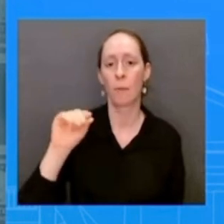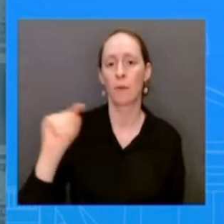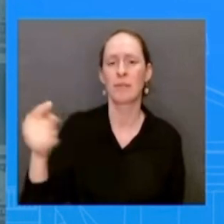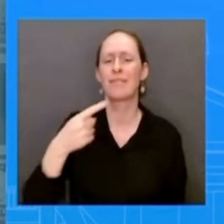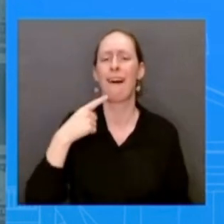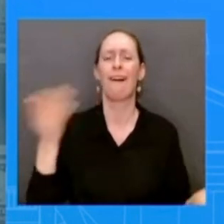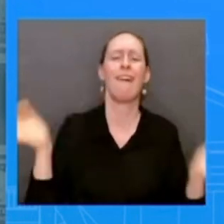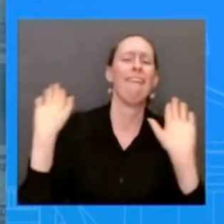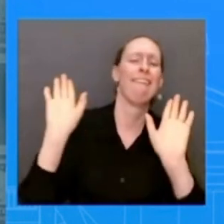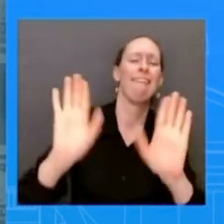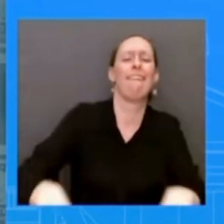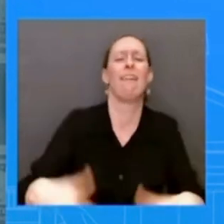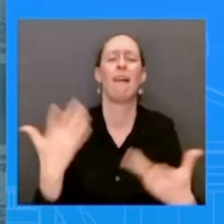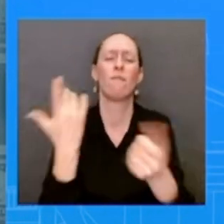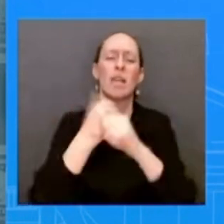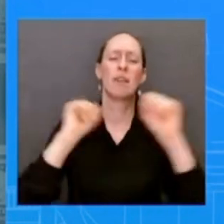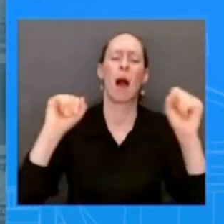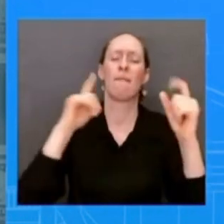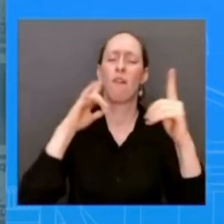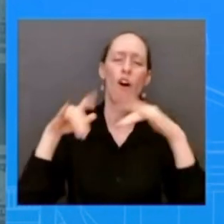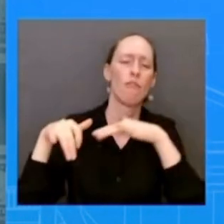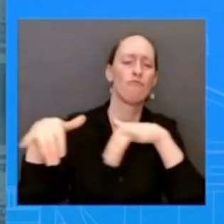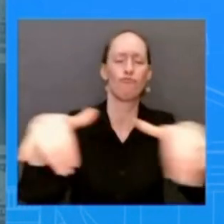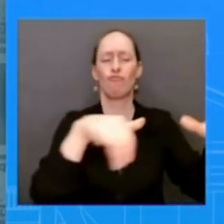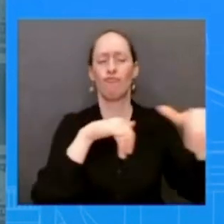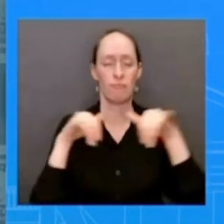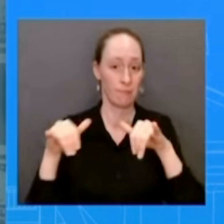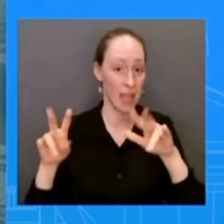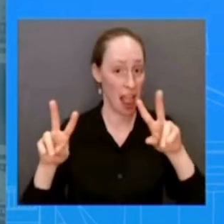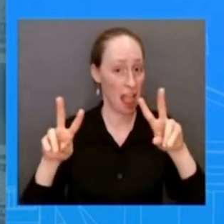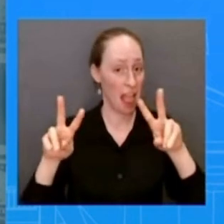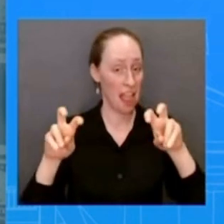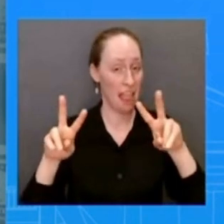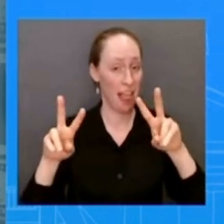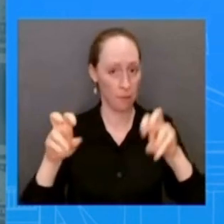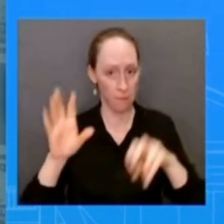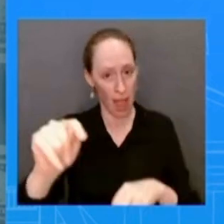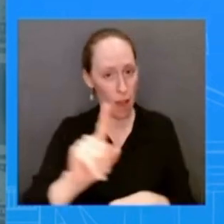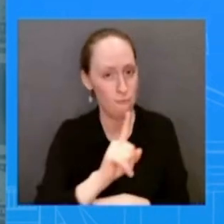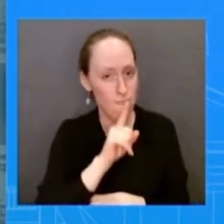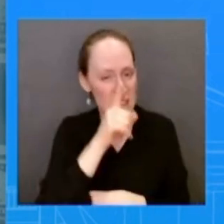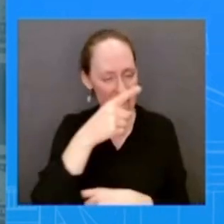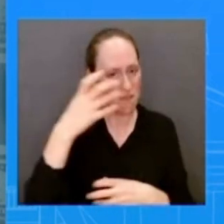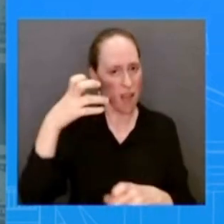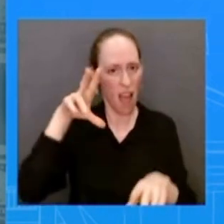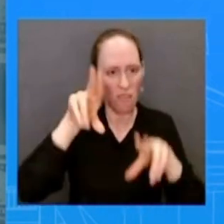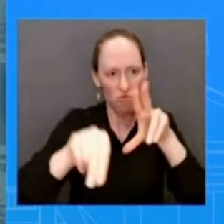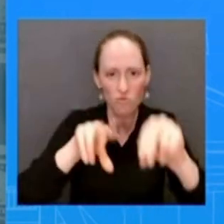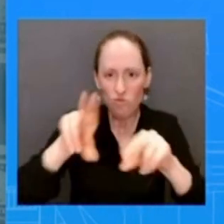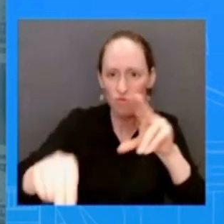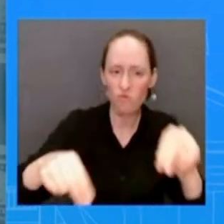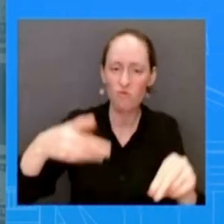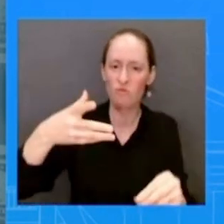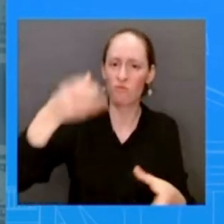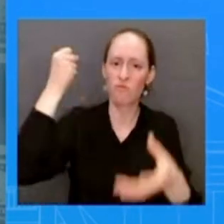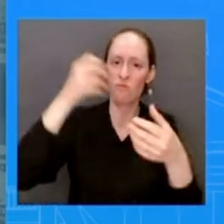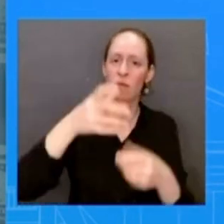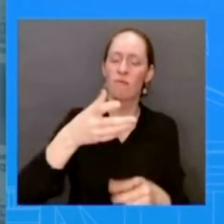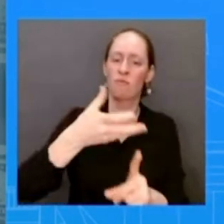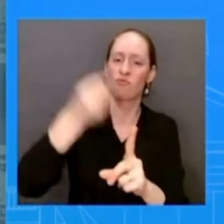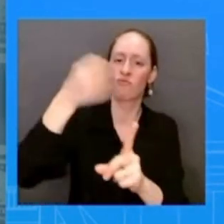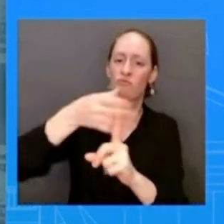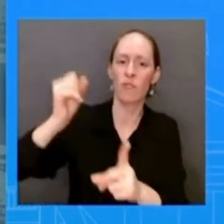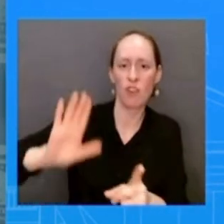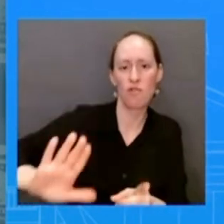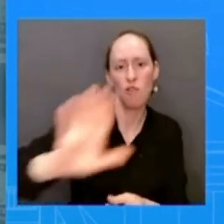to make one's own health care decisions their rhetoric doesn't come without consequences here the stories told today